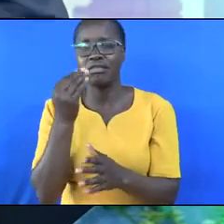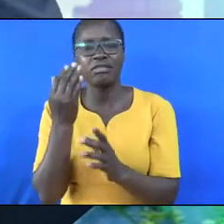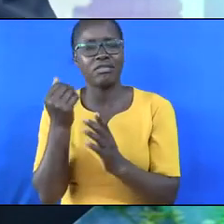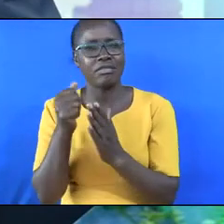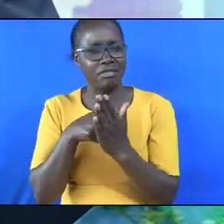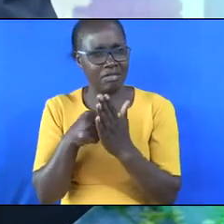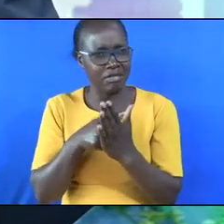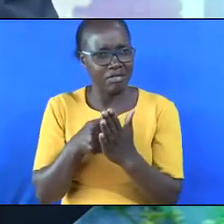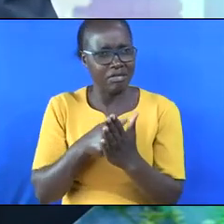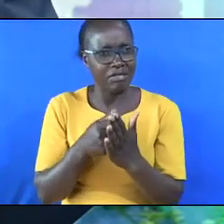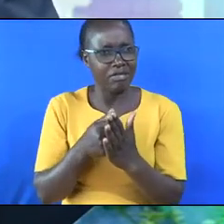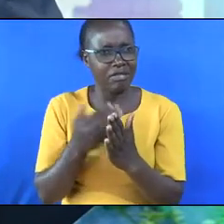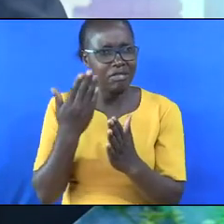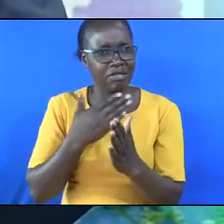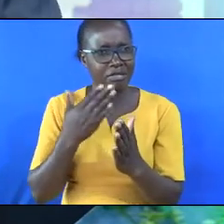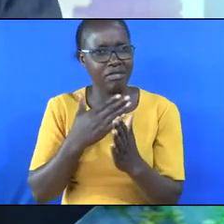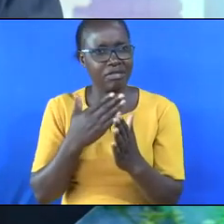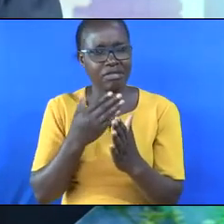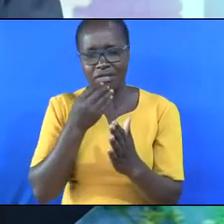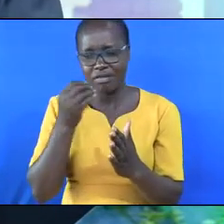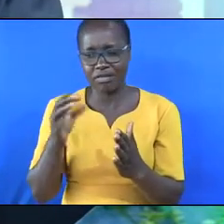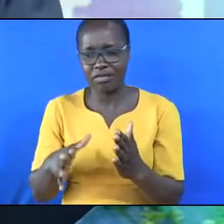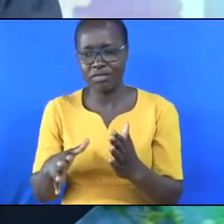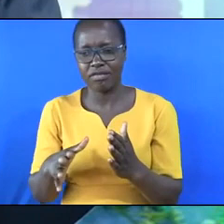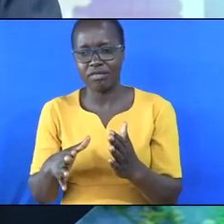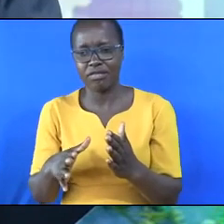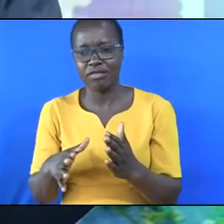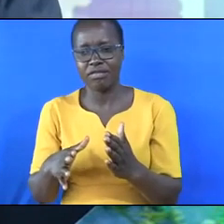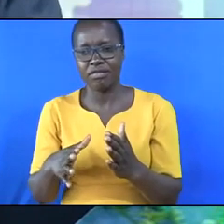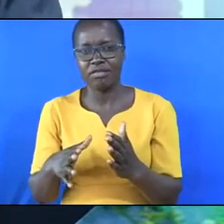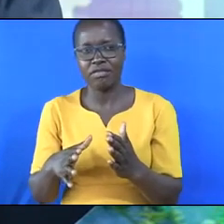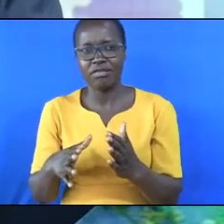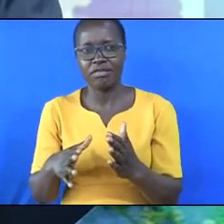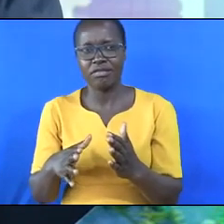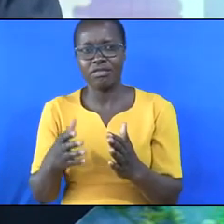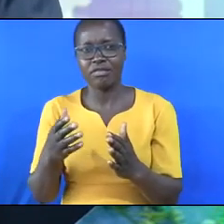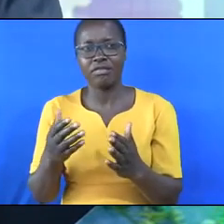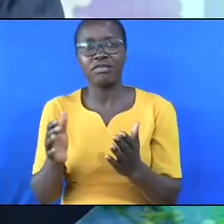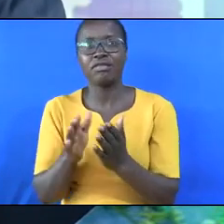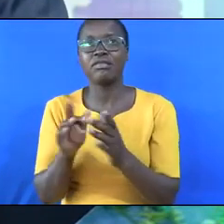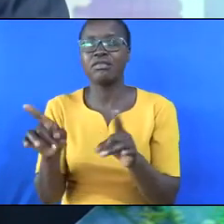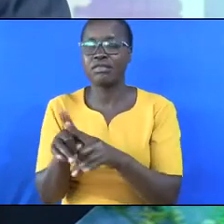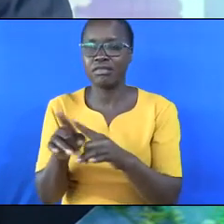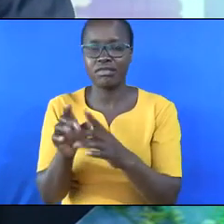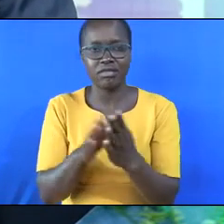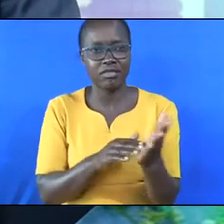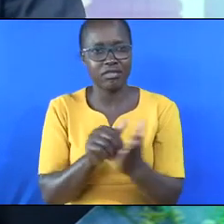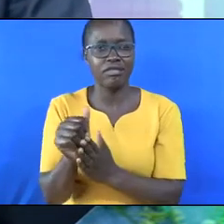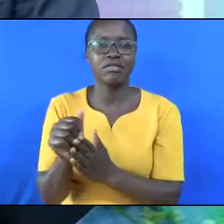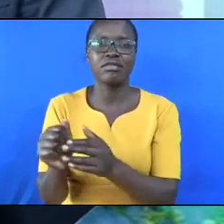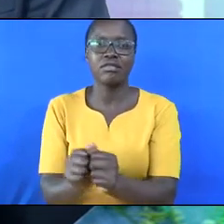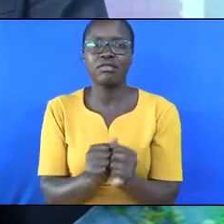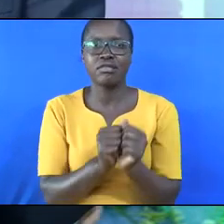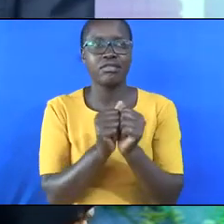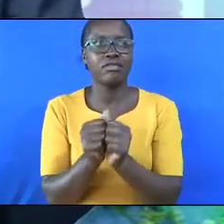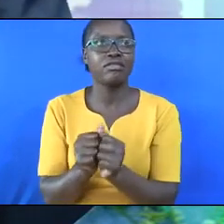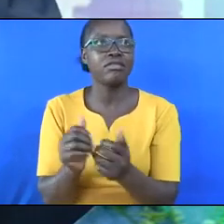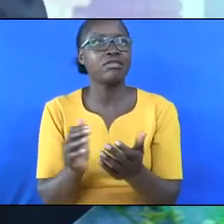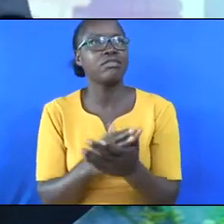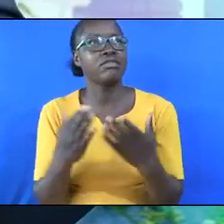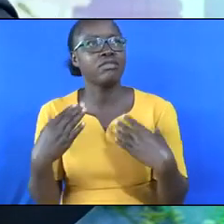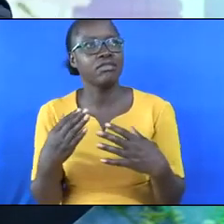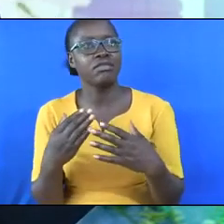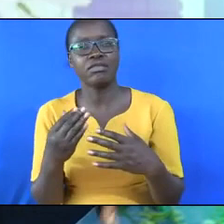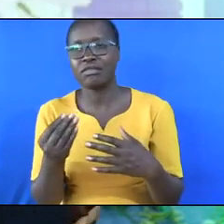and the abomination the mouths shall be consumed together says the Lord. Some people